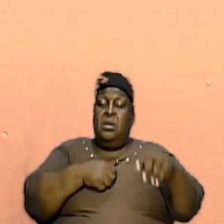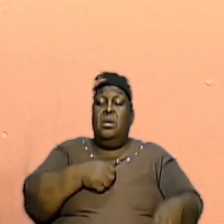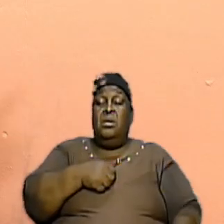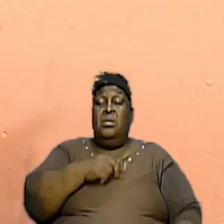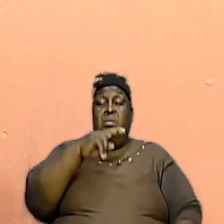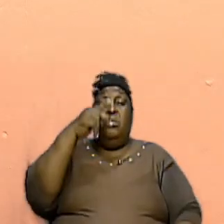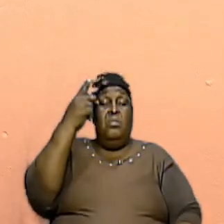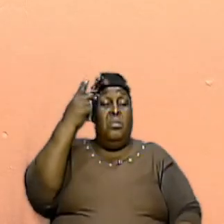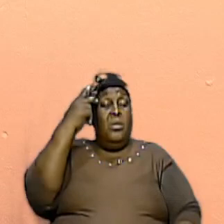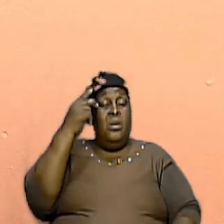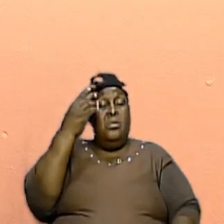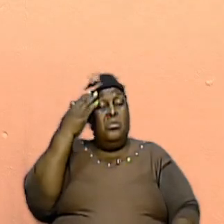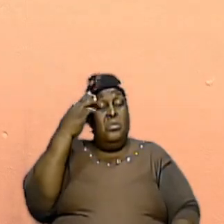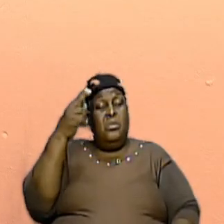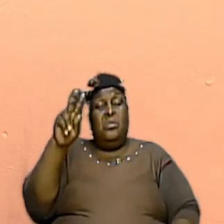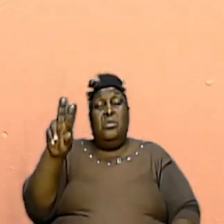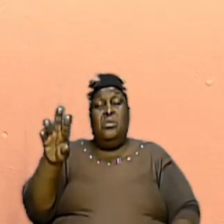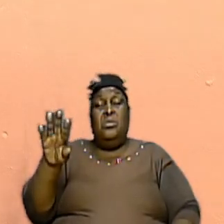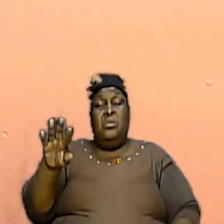didn't even know who Jesus was